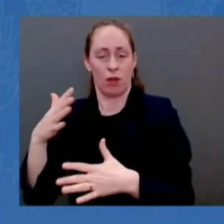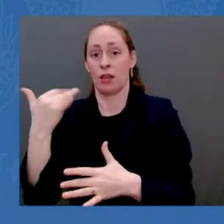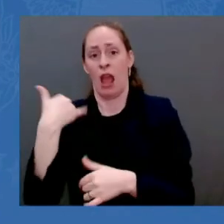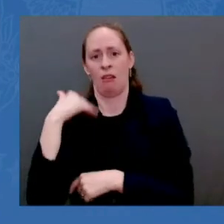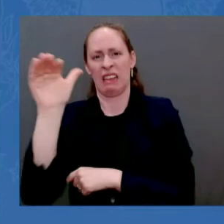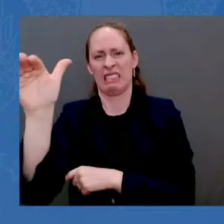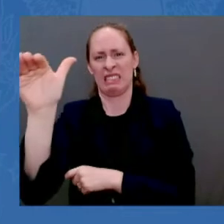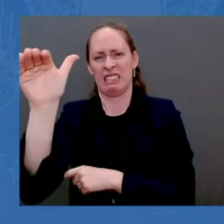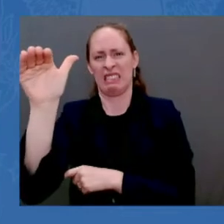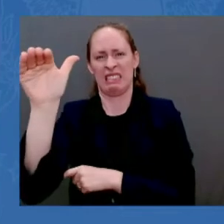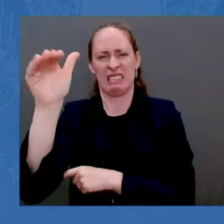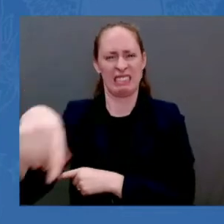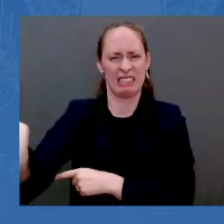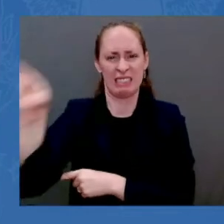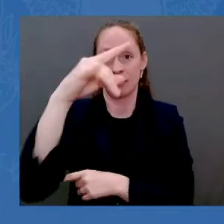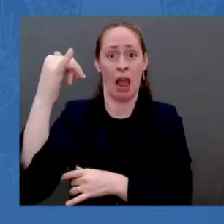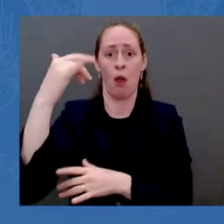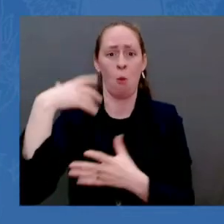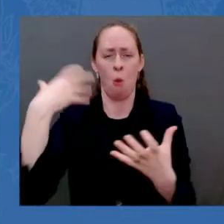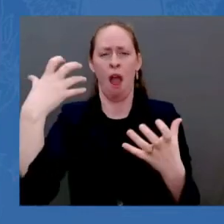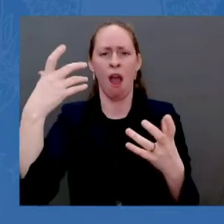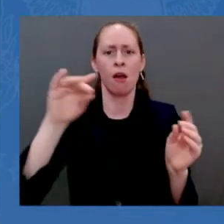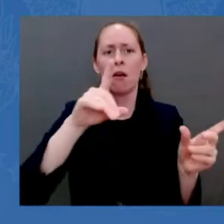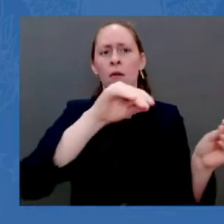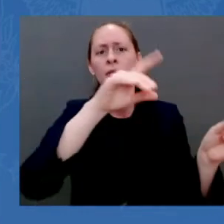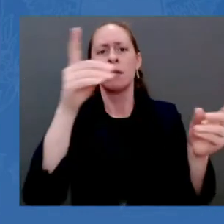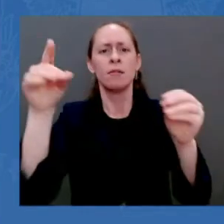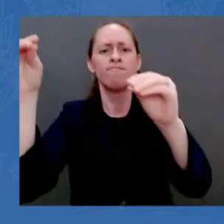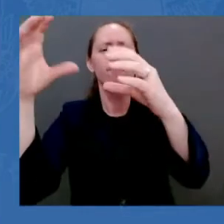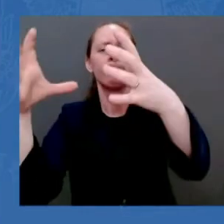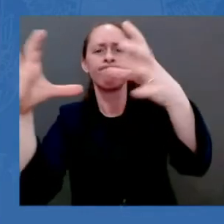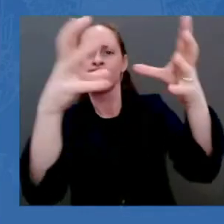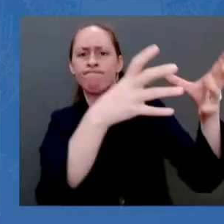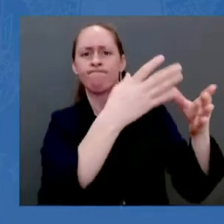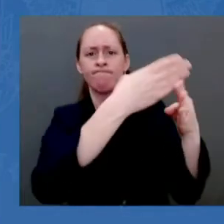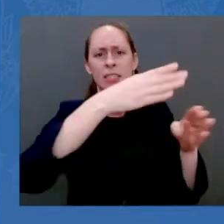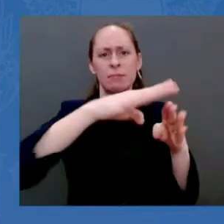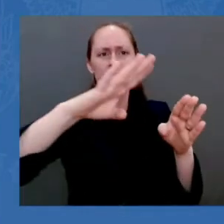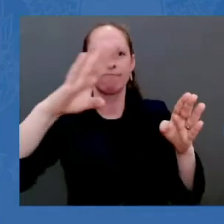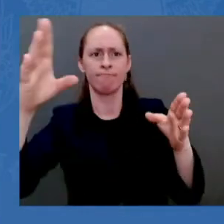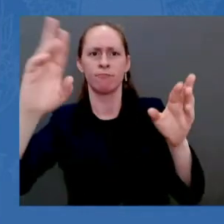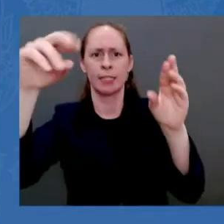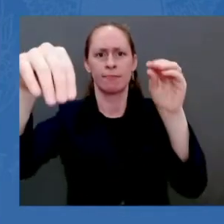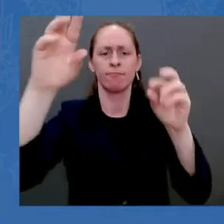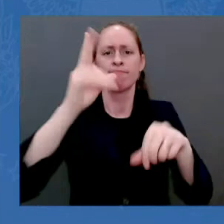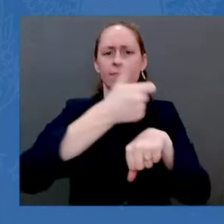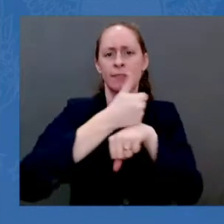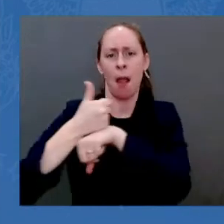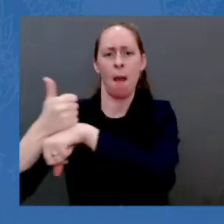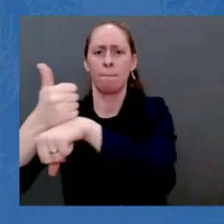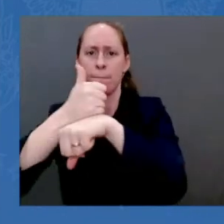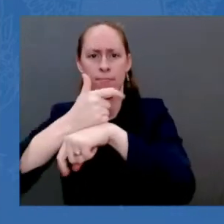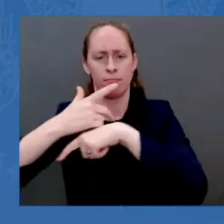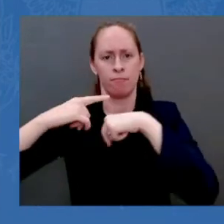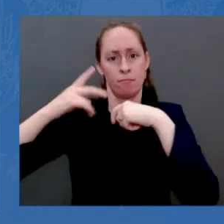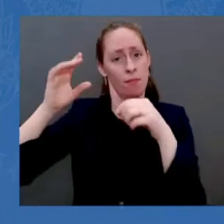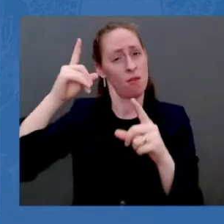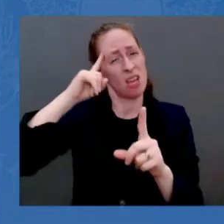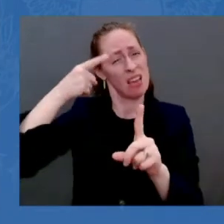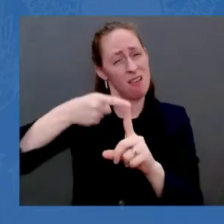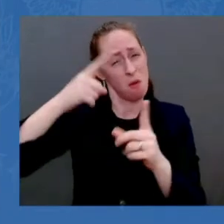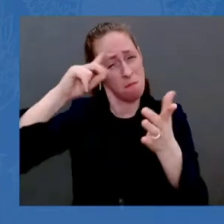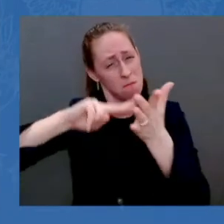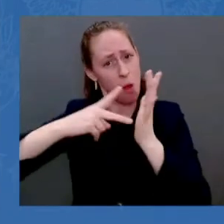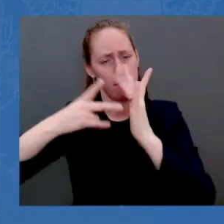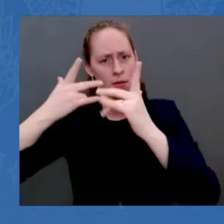on our part. We have no intention of fighting Russia. We want to send an unmistakable message, though, that the